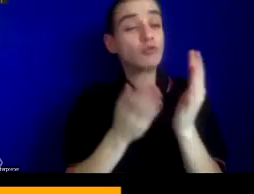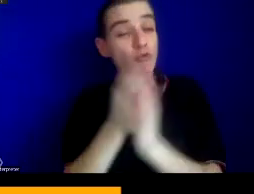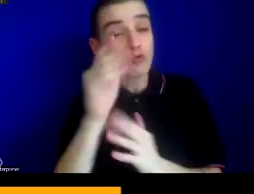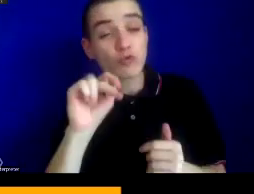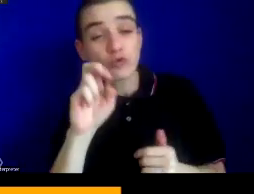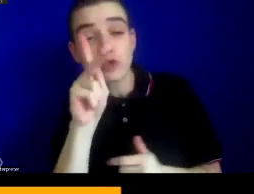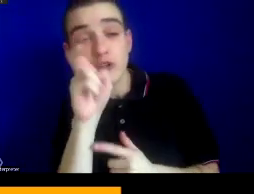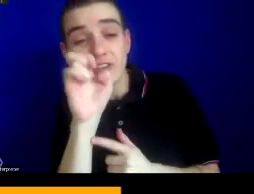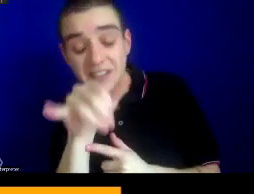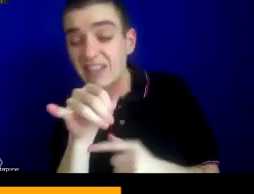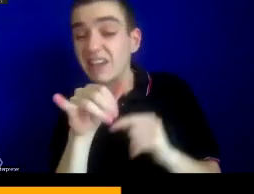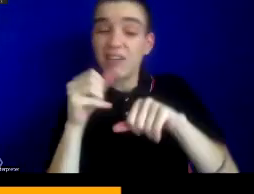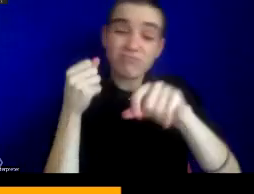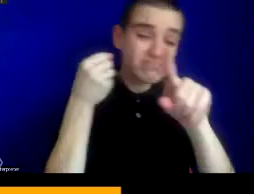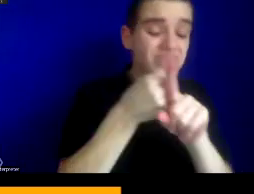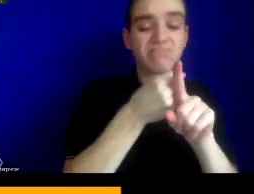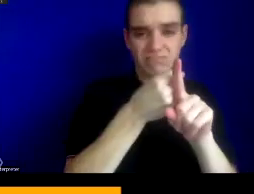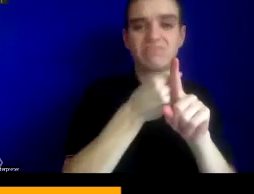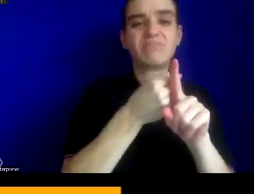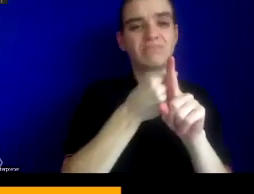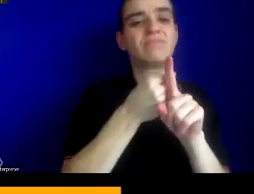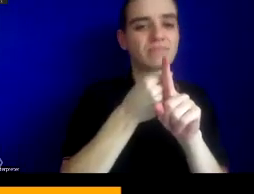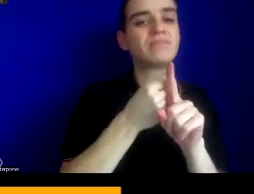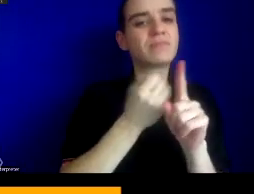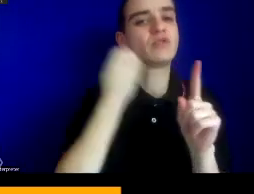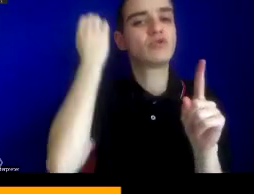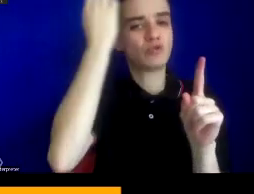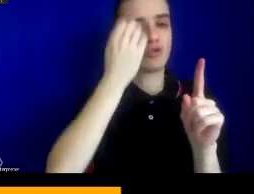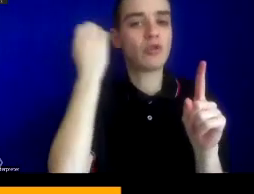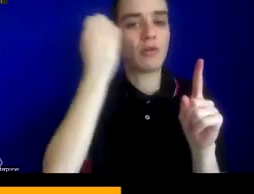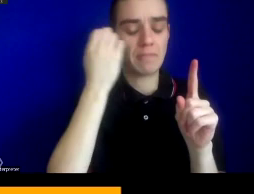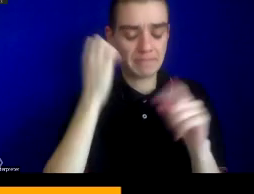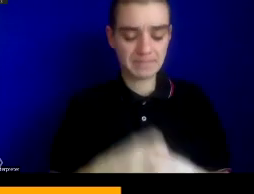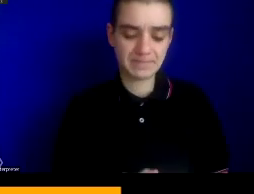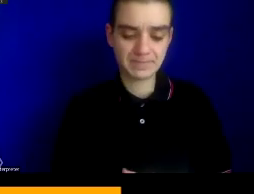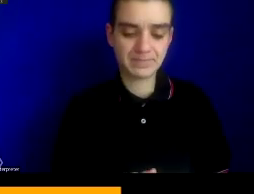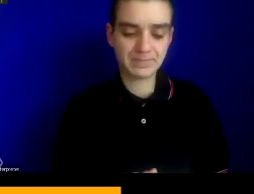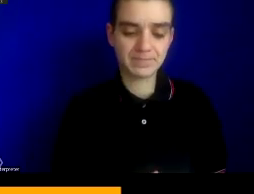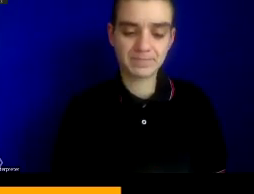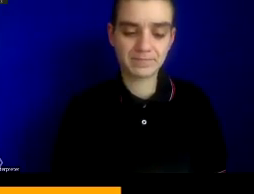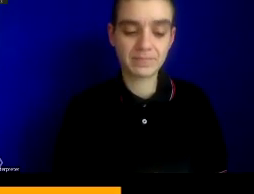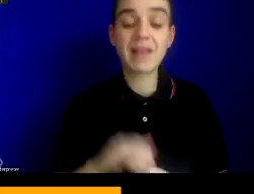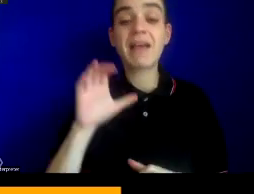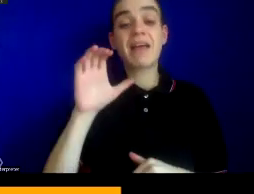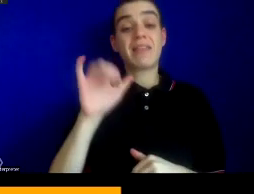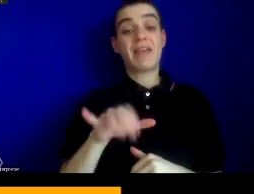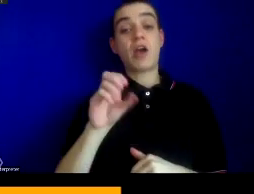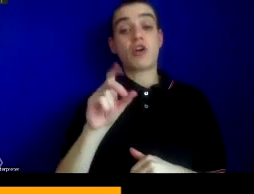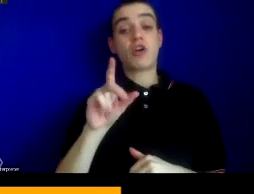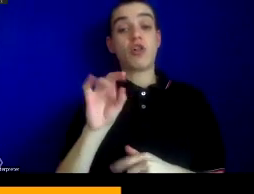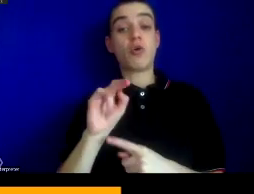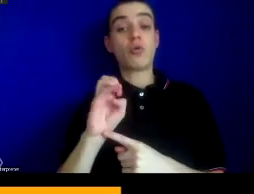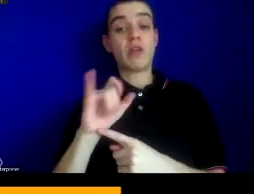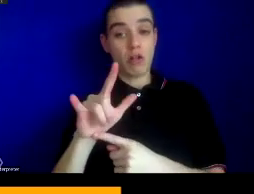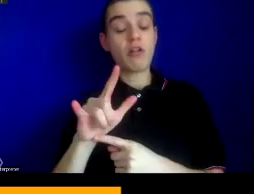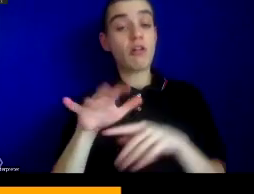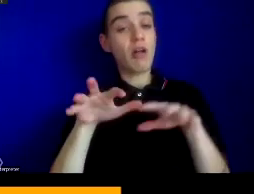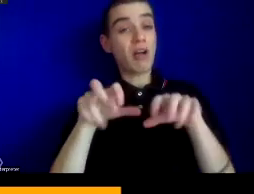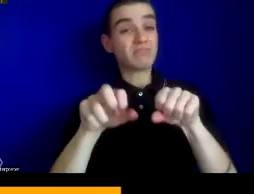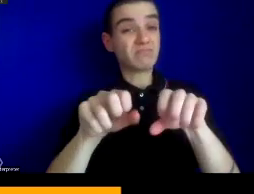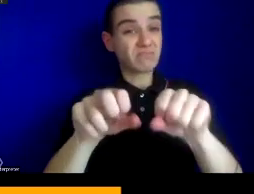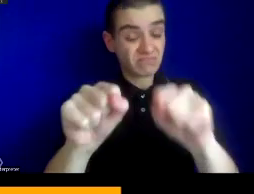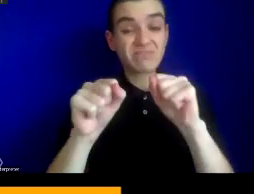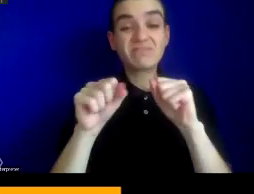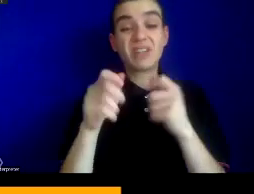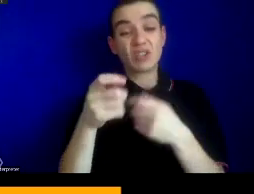Western Europe. The juxtaposition of colonial exploitation, trade and conquest echoed in the siege